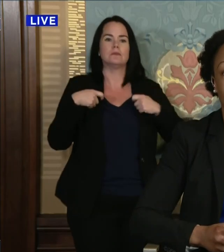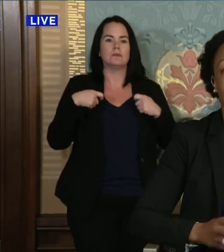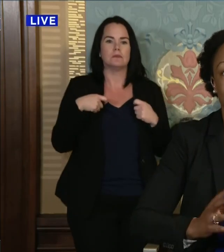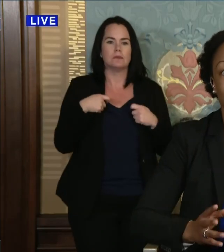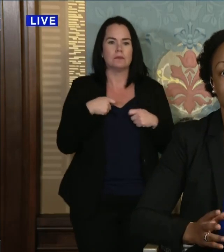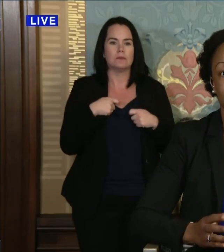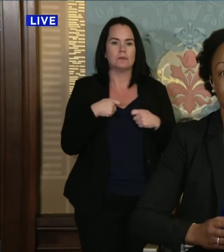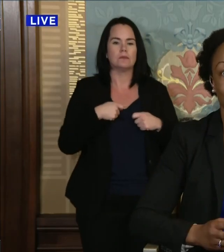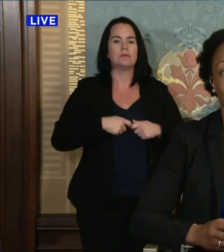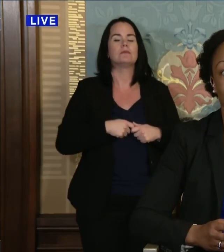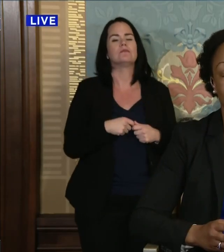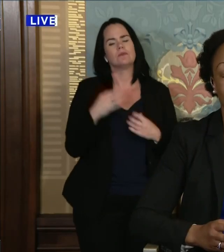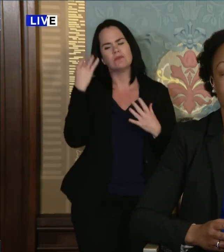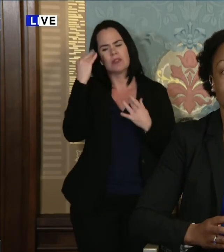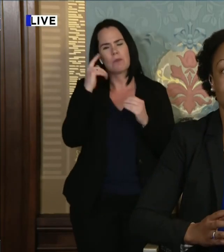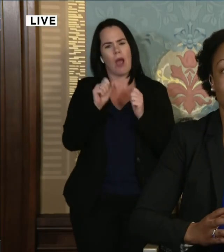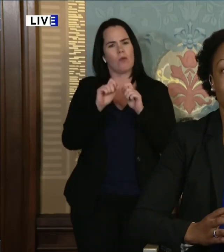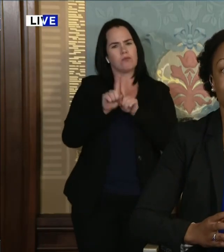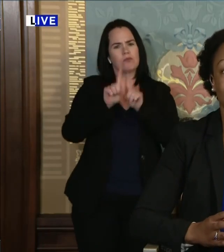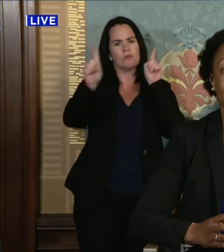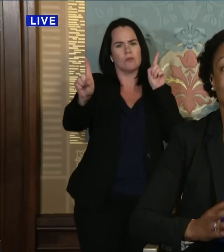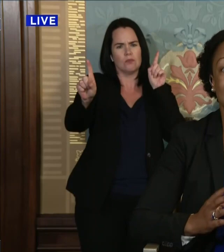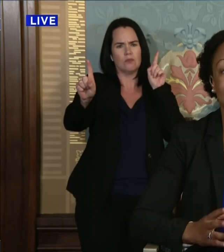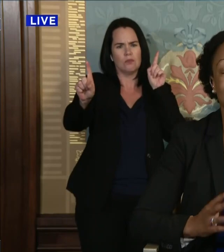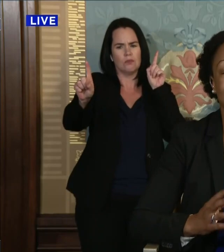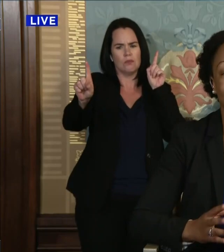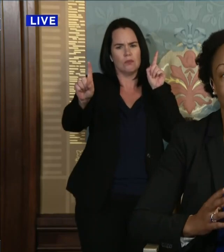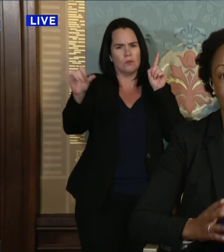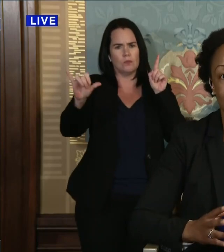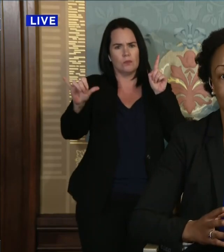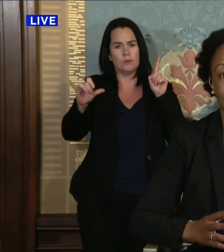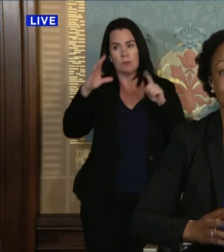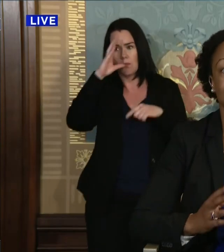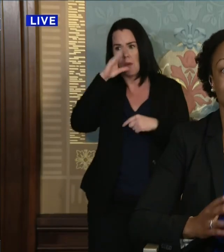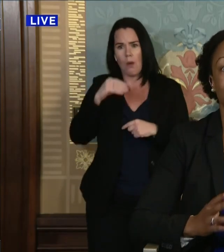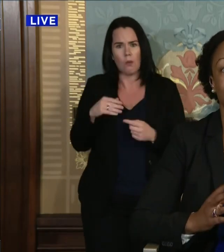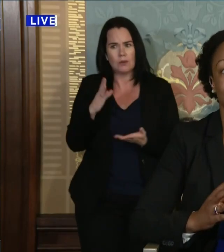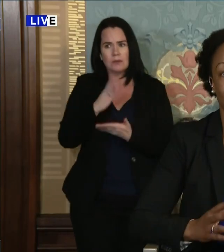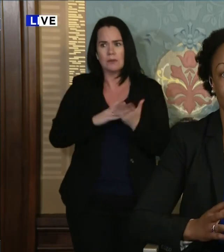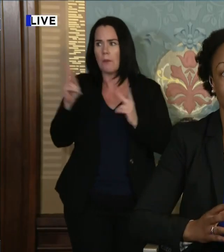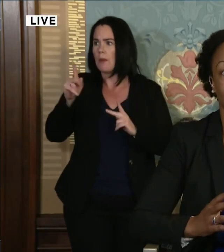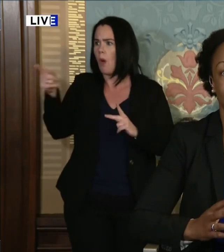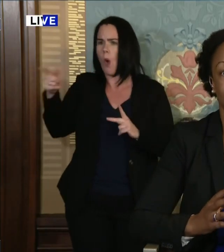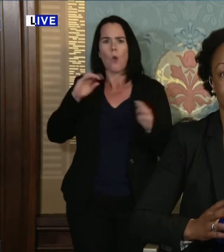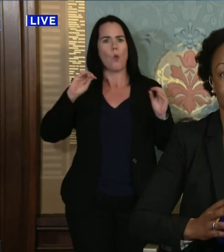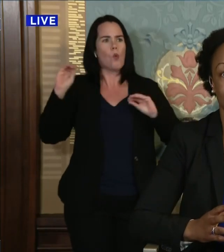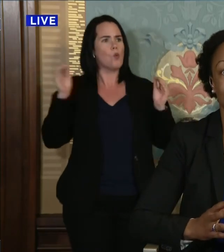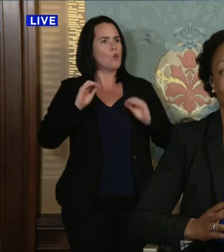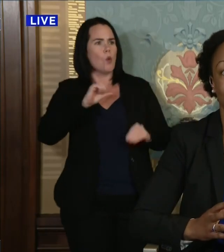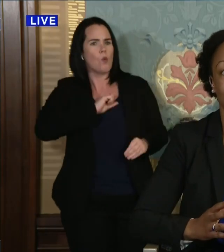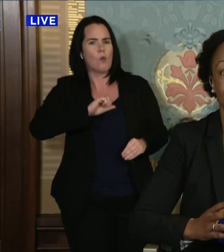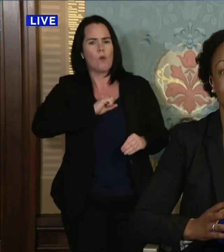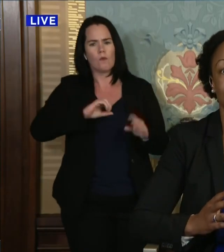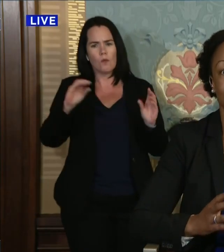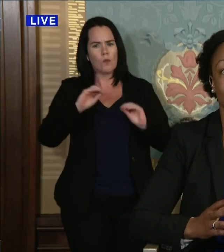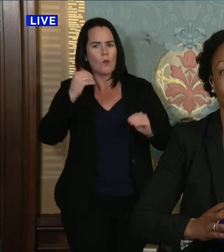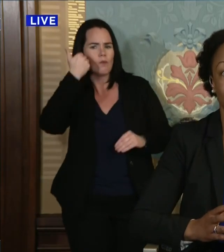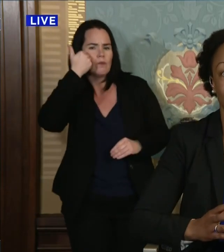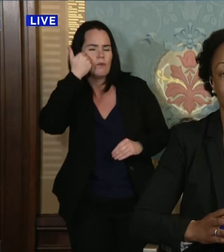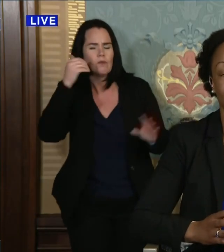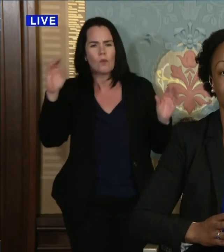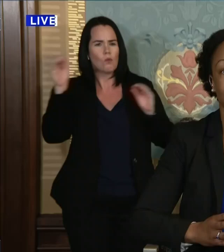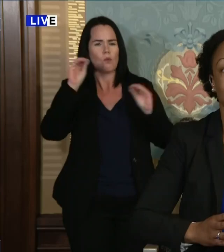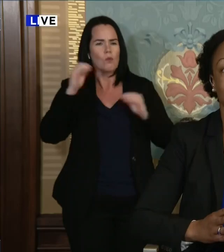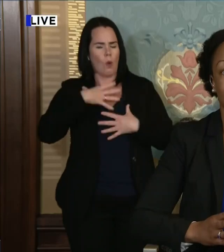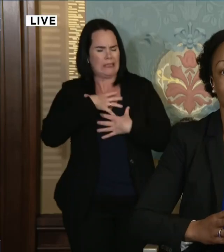distancing. And especially since we know that people can be asymptomatic and still be spreading the disease. And that's why it's just so